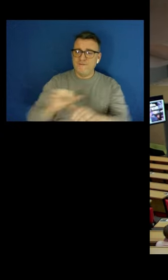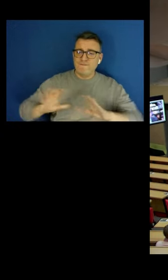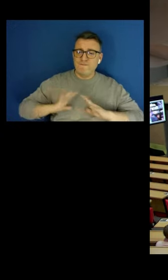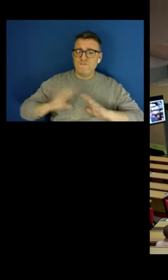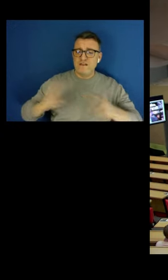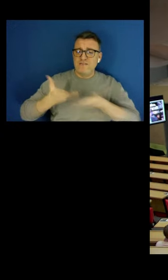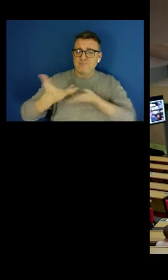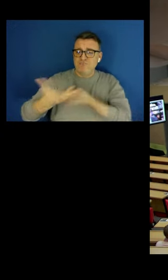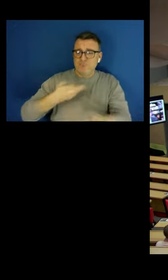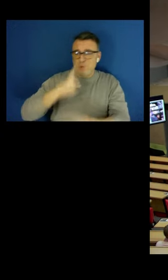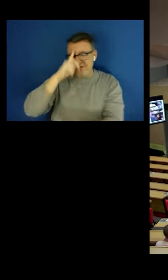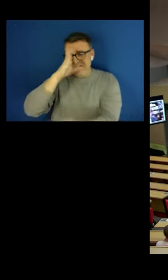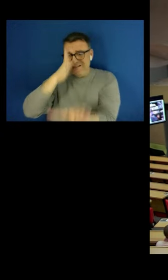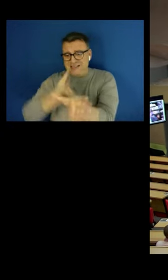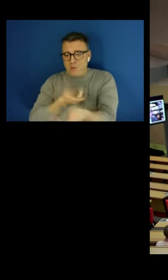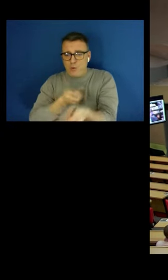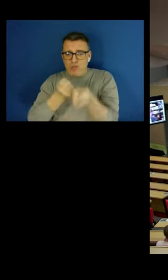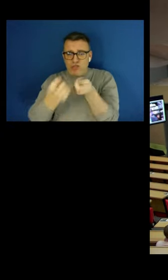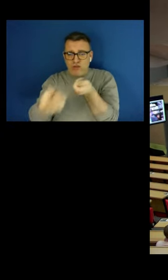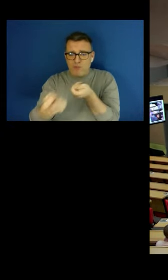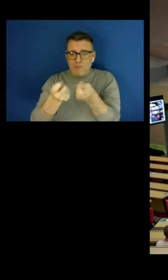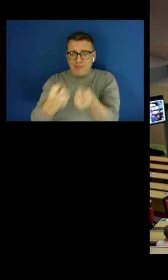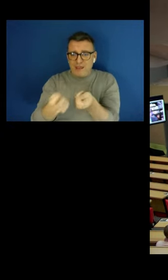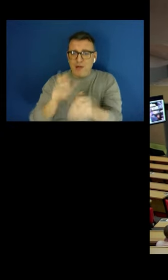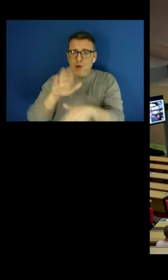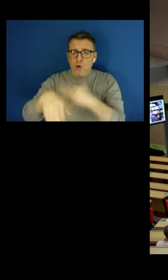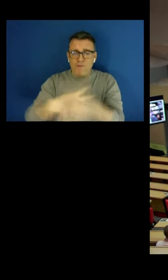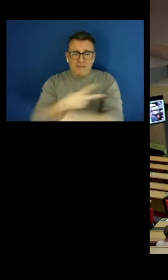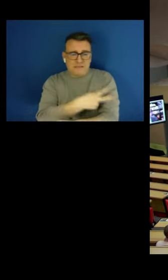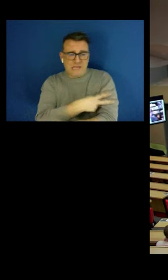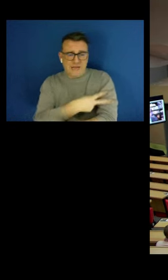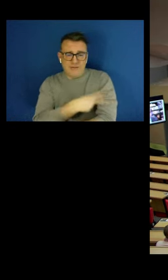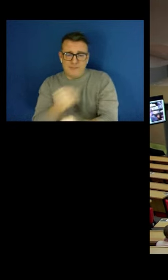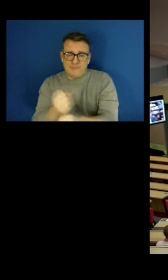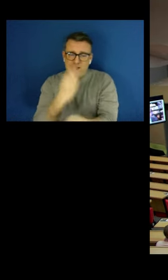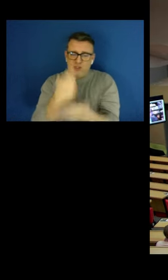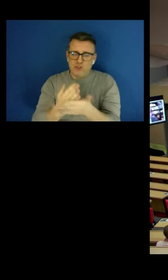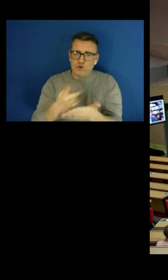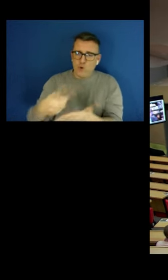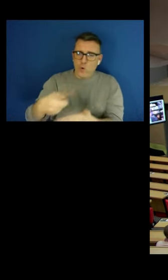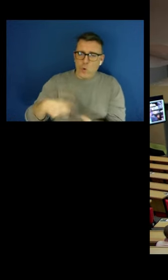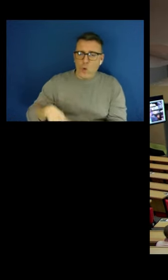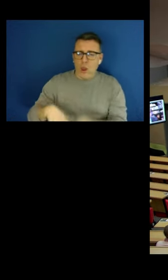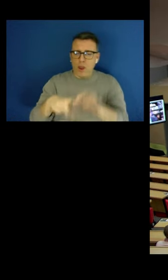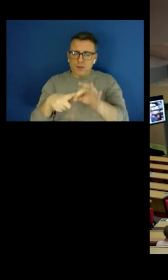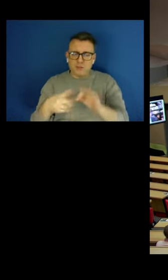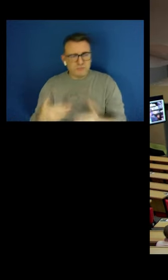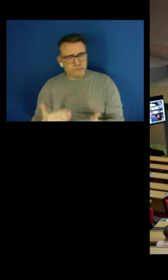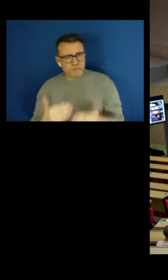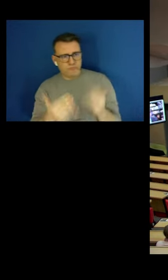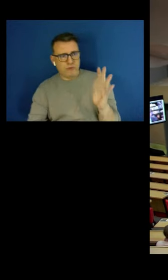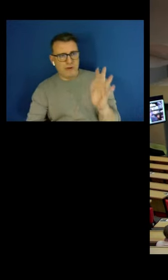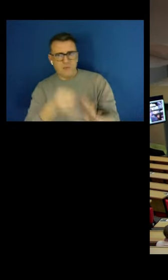for employers and employees to improve job quality and to further enhance the economy?